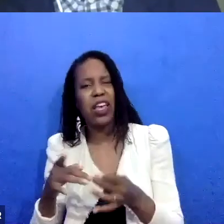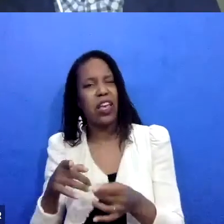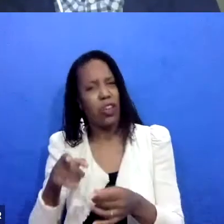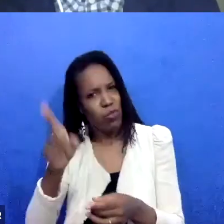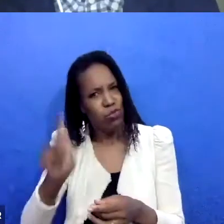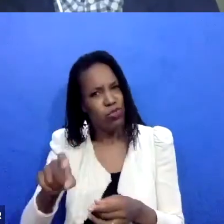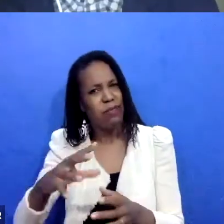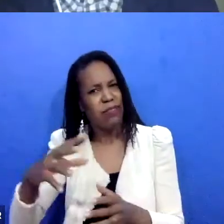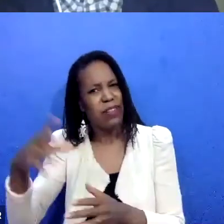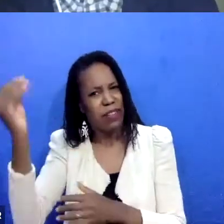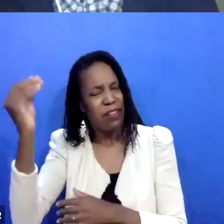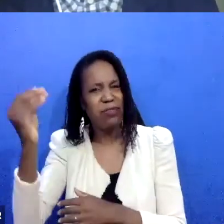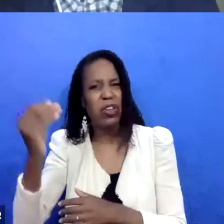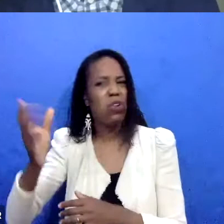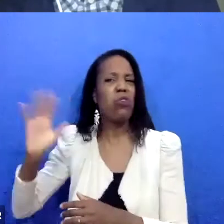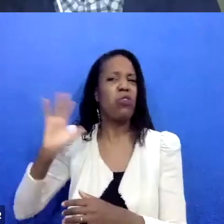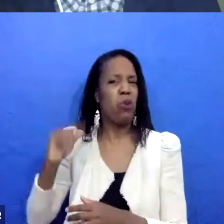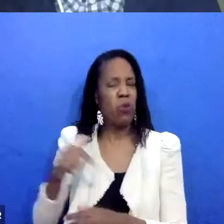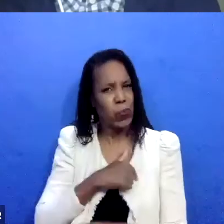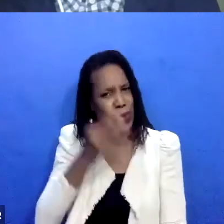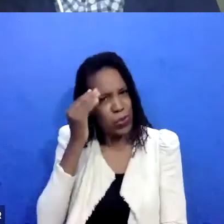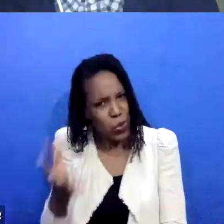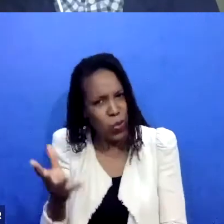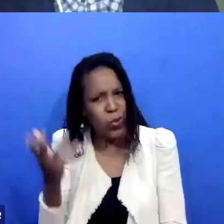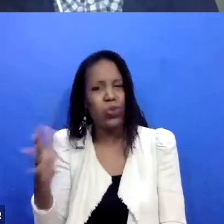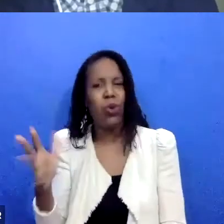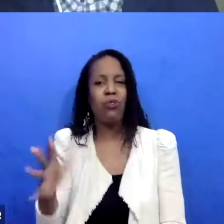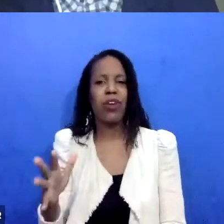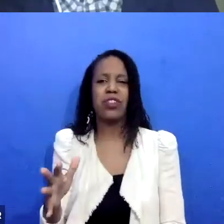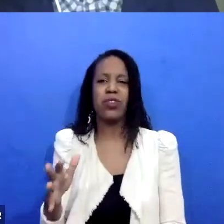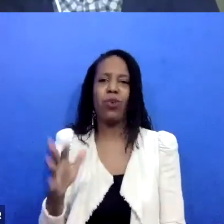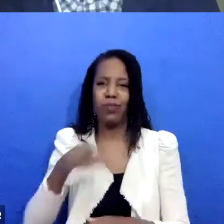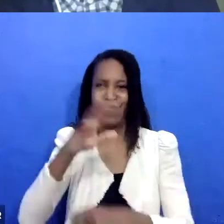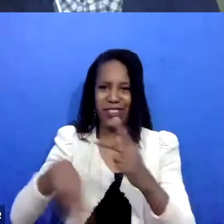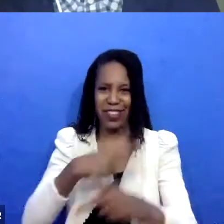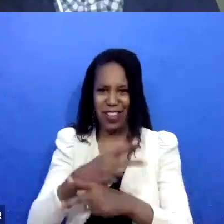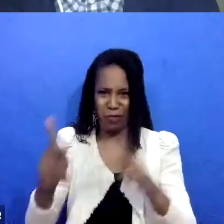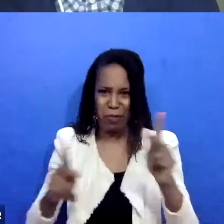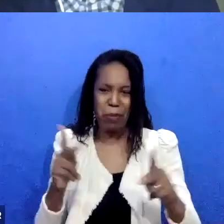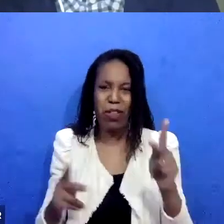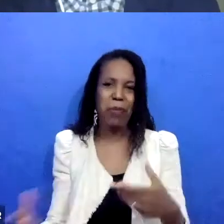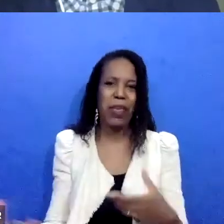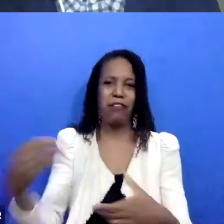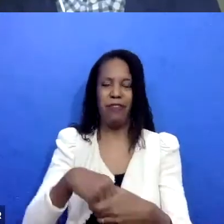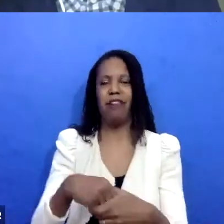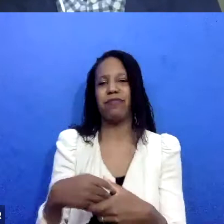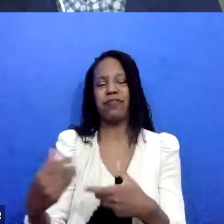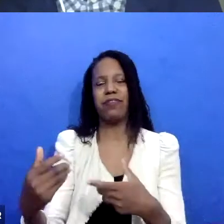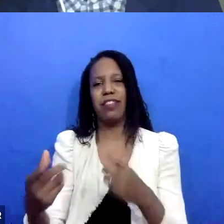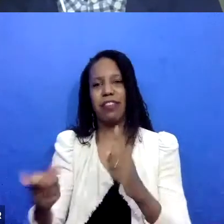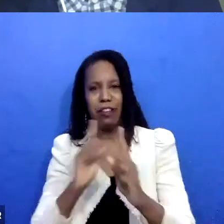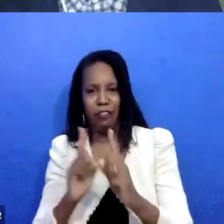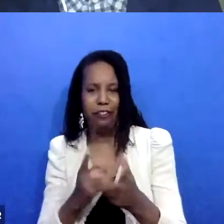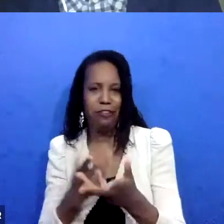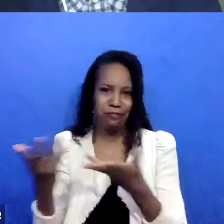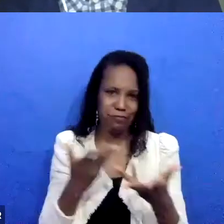of the things that will prevent people from being as, as, as, um, cohesive in the collective conversation. Um, and so